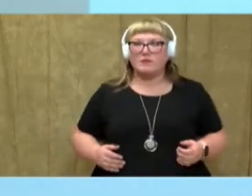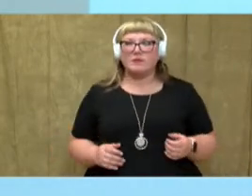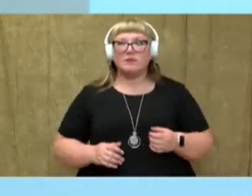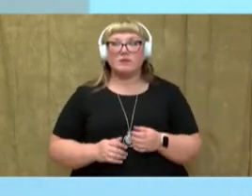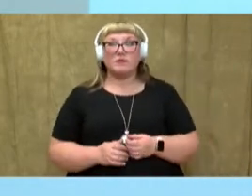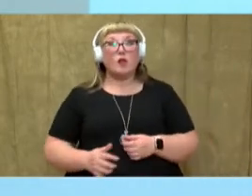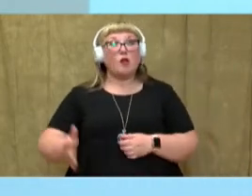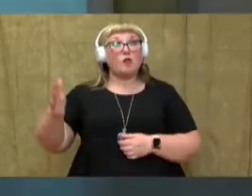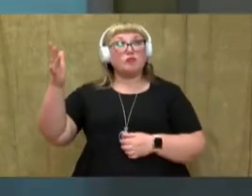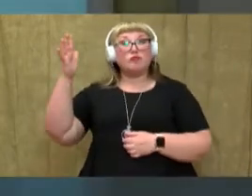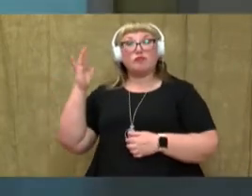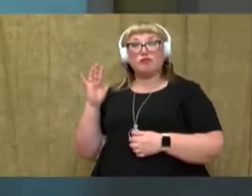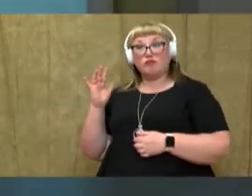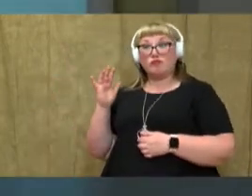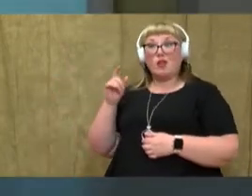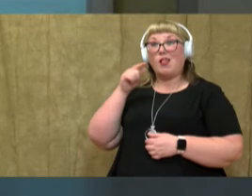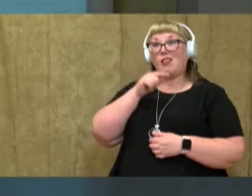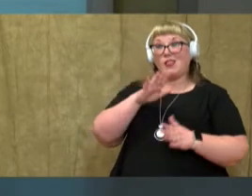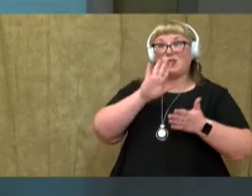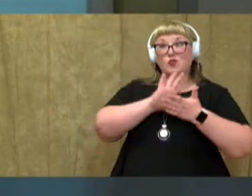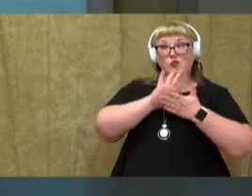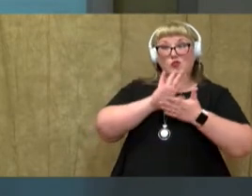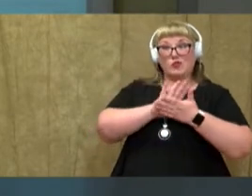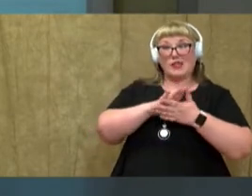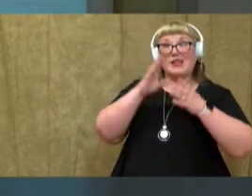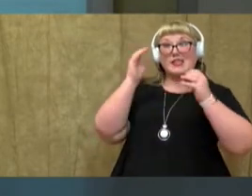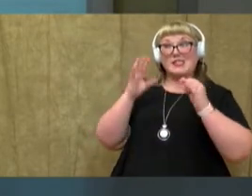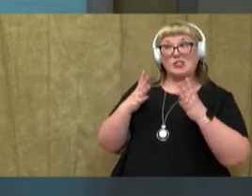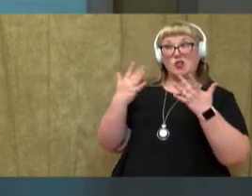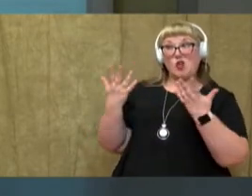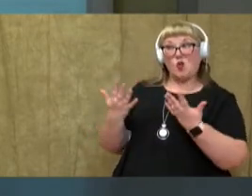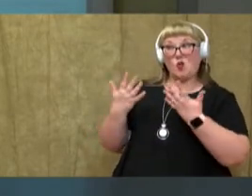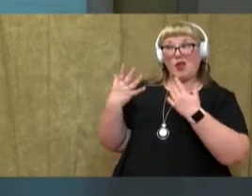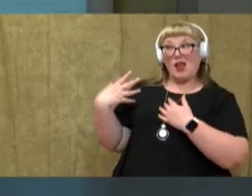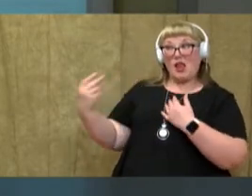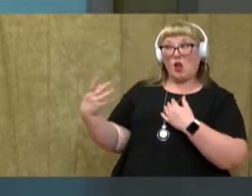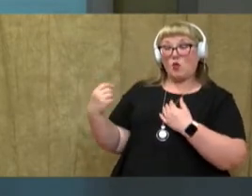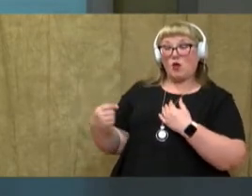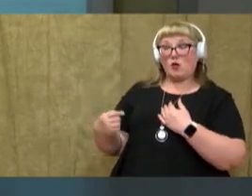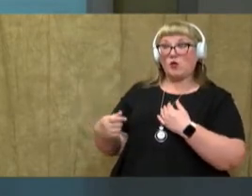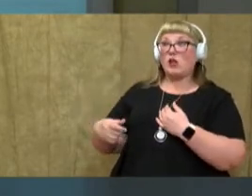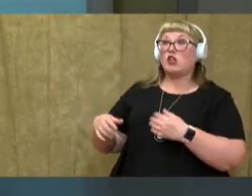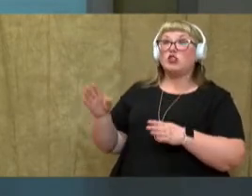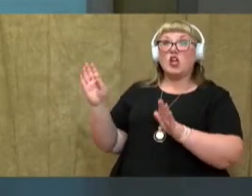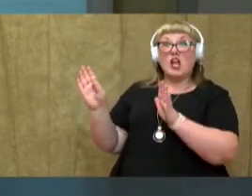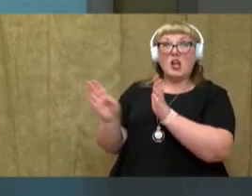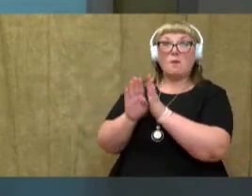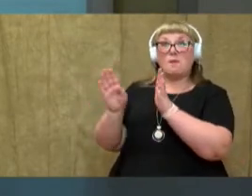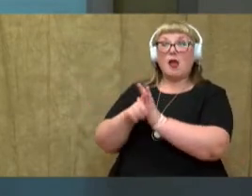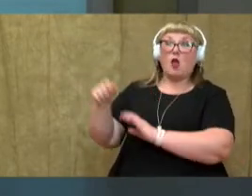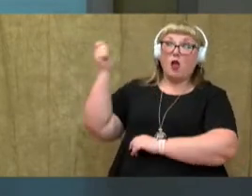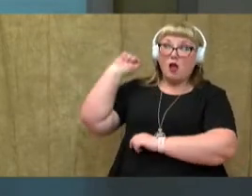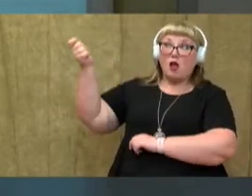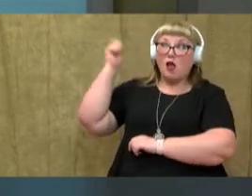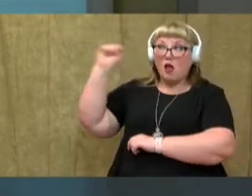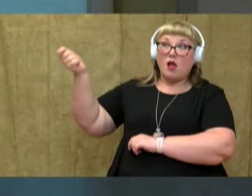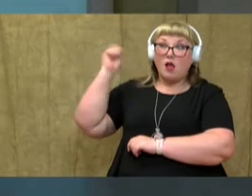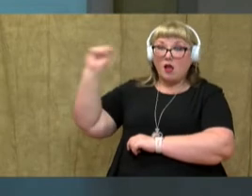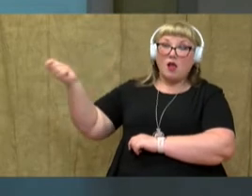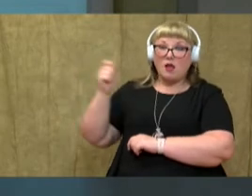Long ago, this was a school. The teacher waited outside. She rang a bell before class.